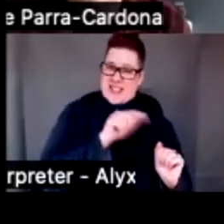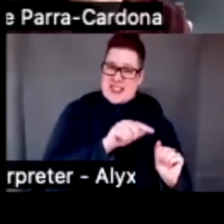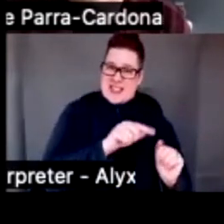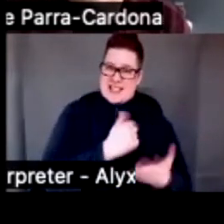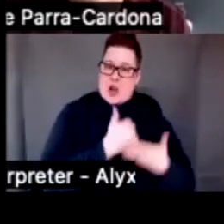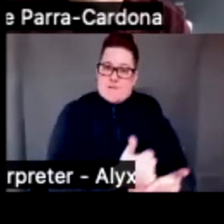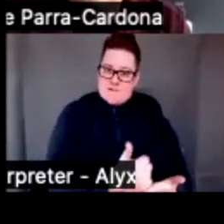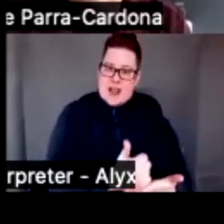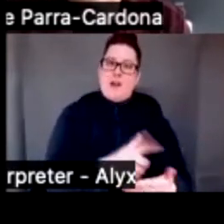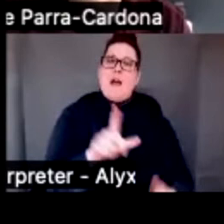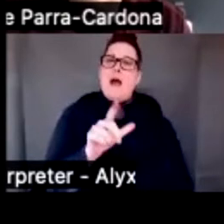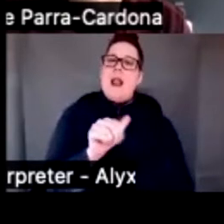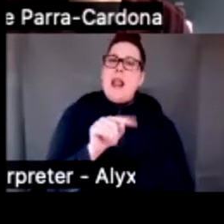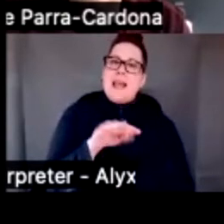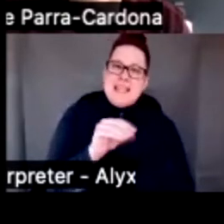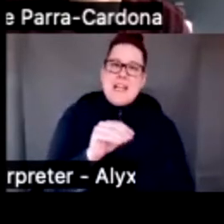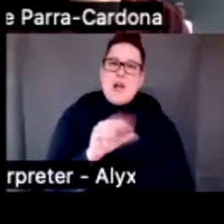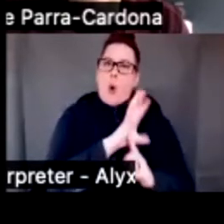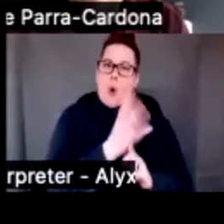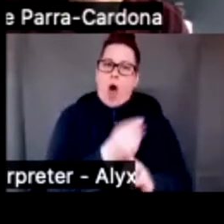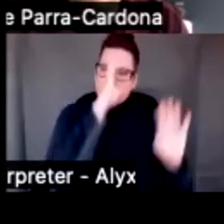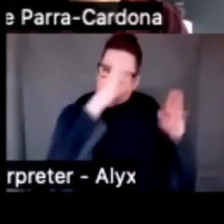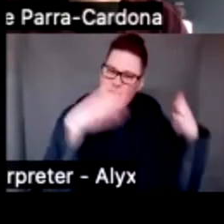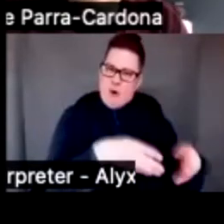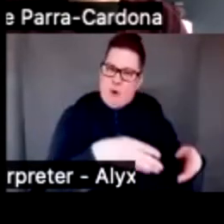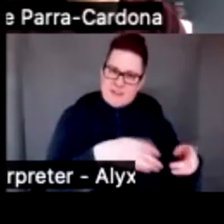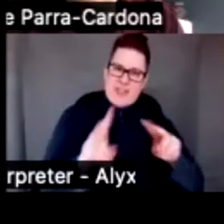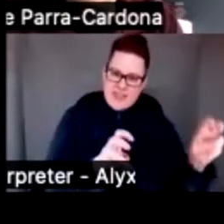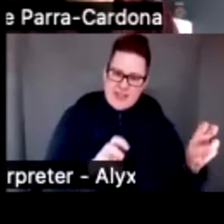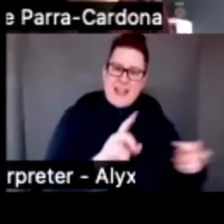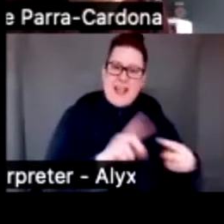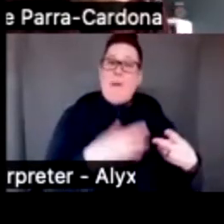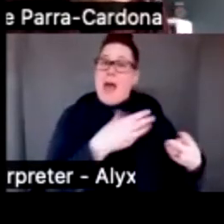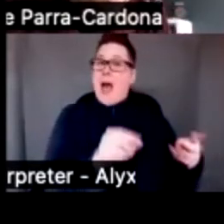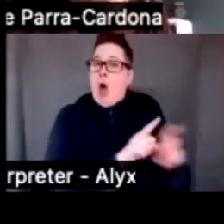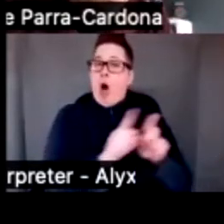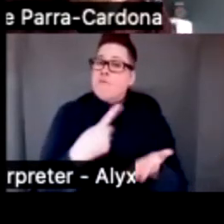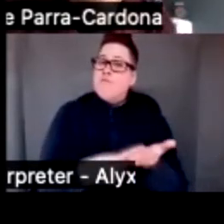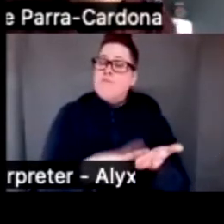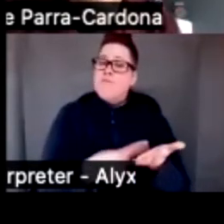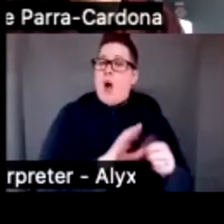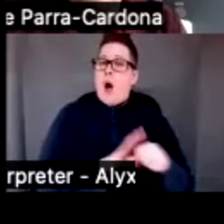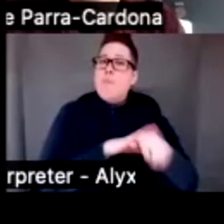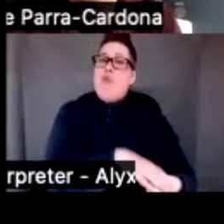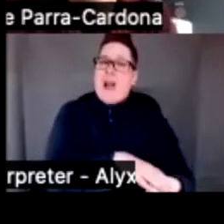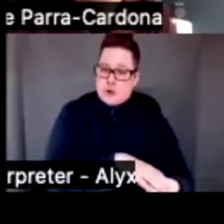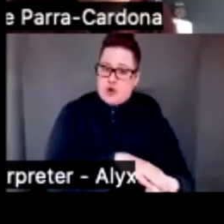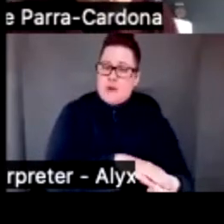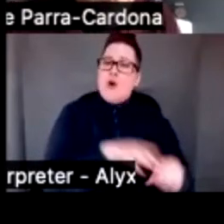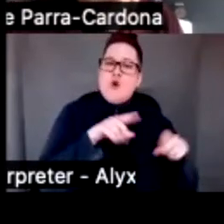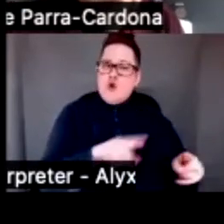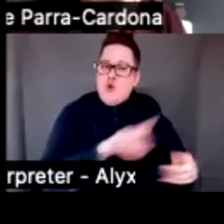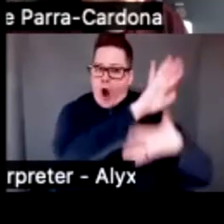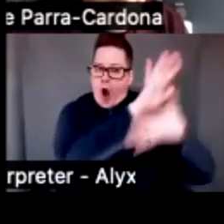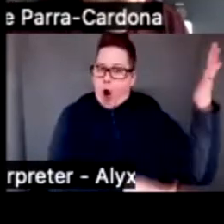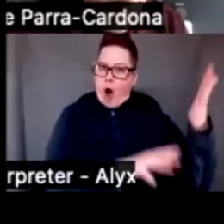and culture focused themes, as well as oppression and themes related to oppression throughout intervention. So,